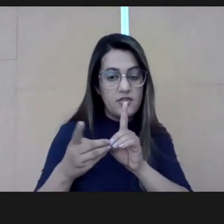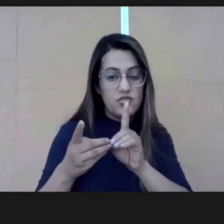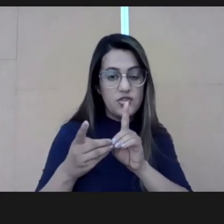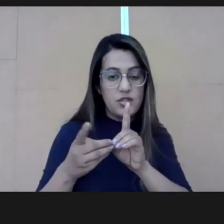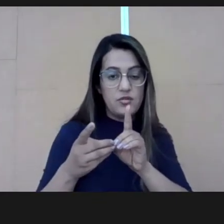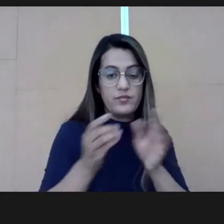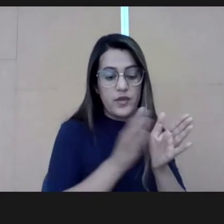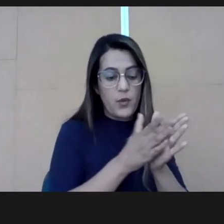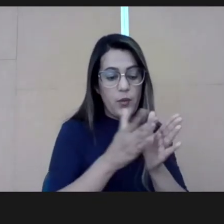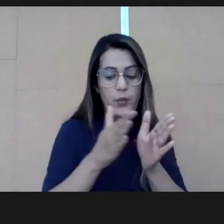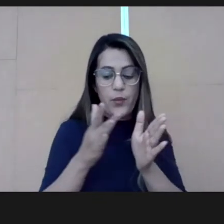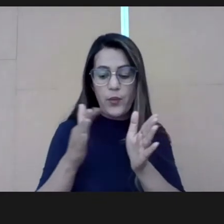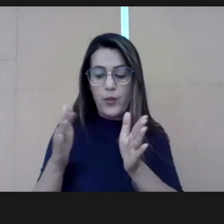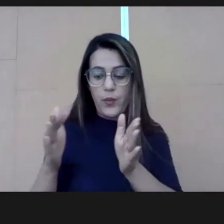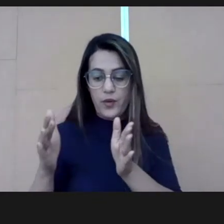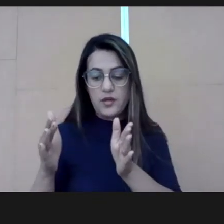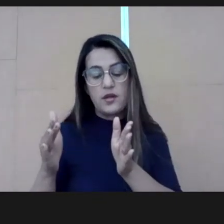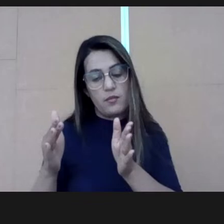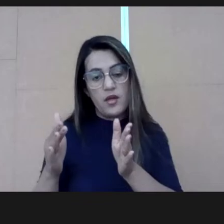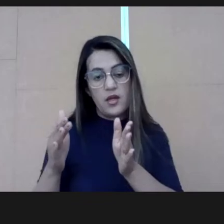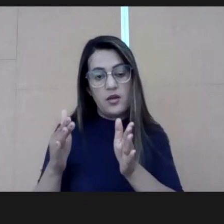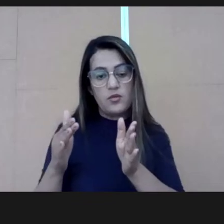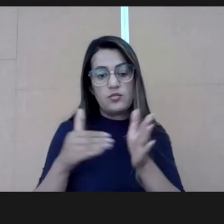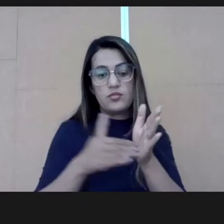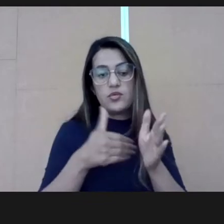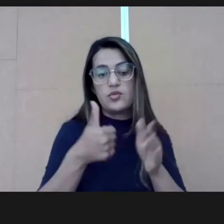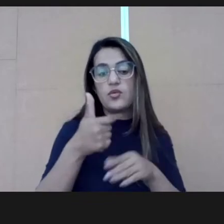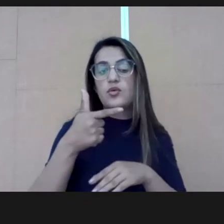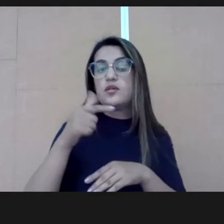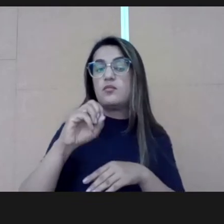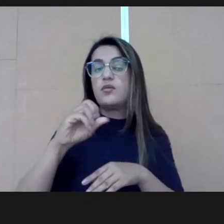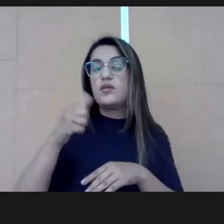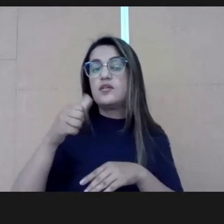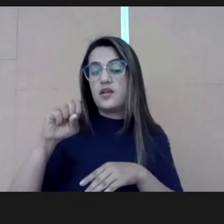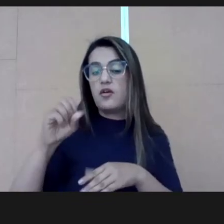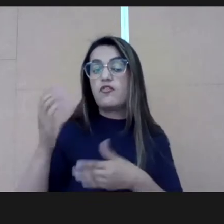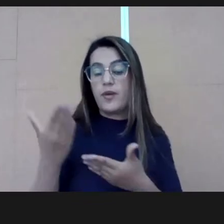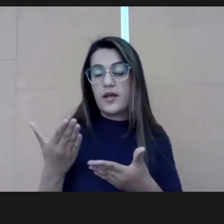we offer since 2019.